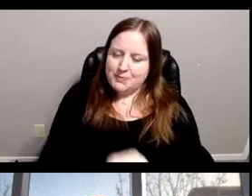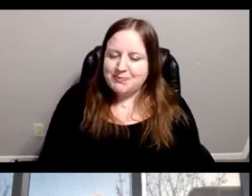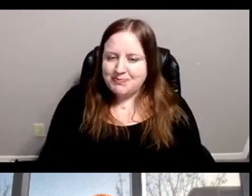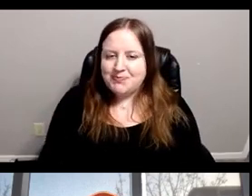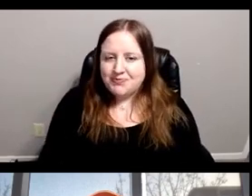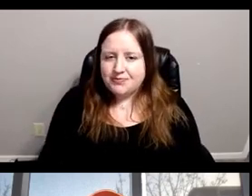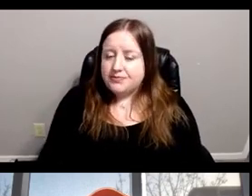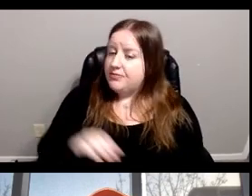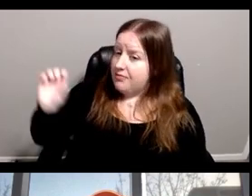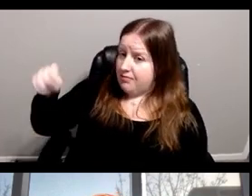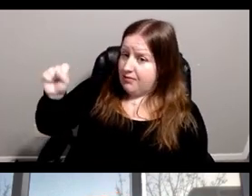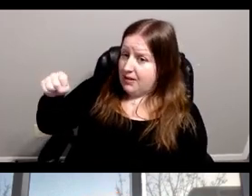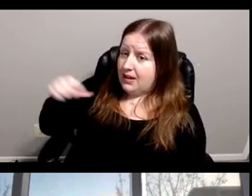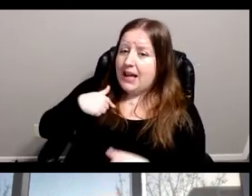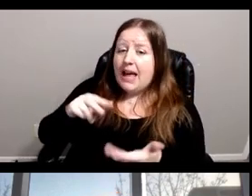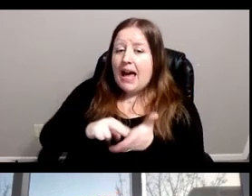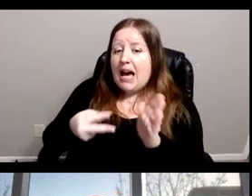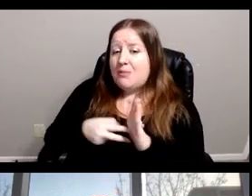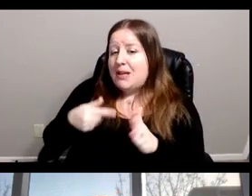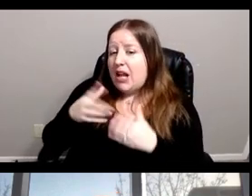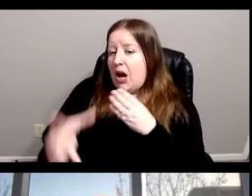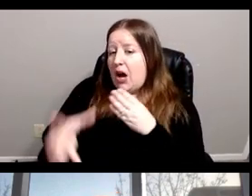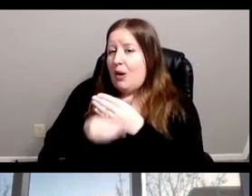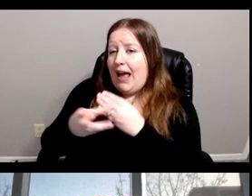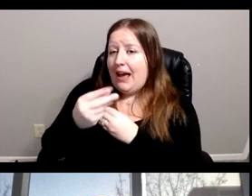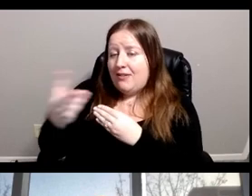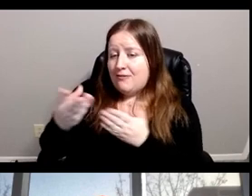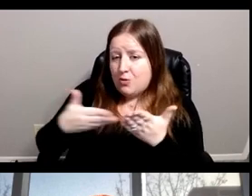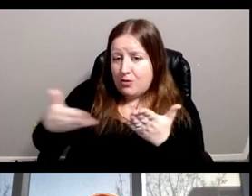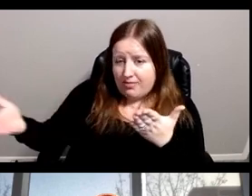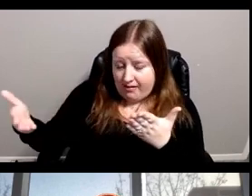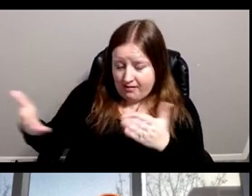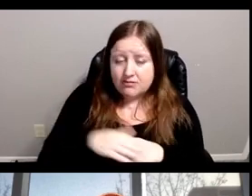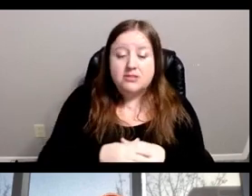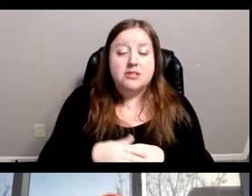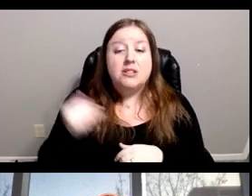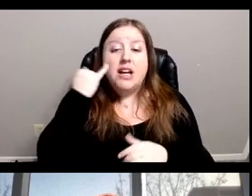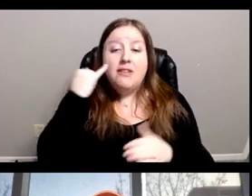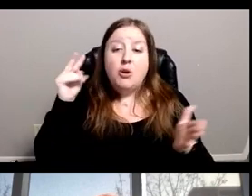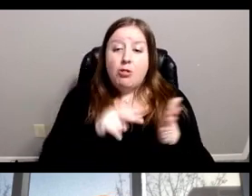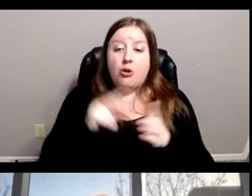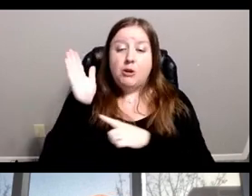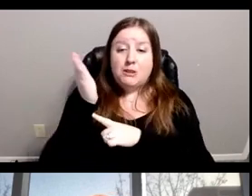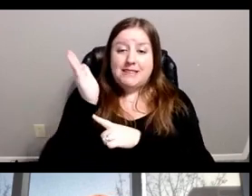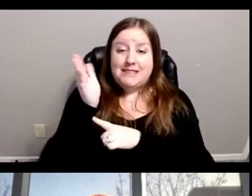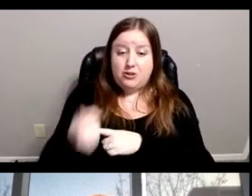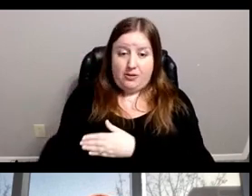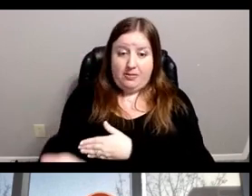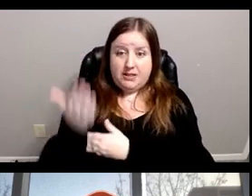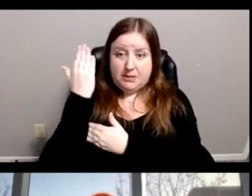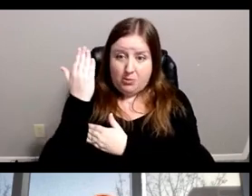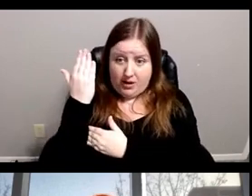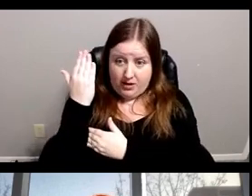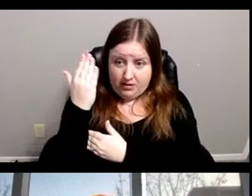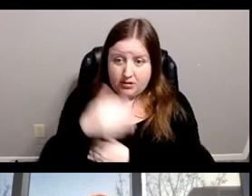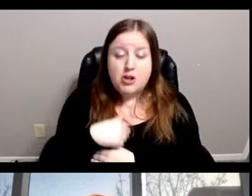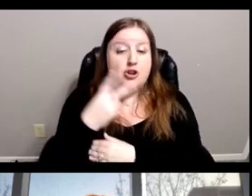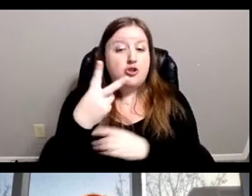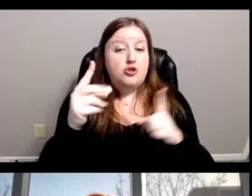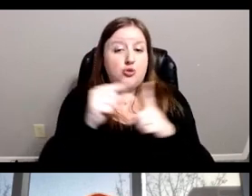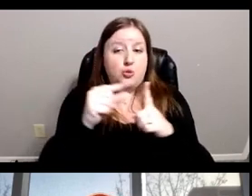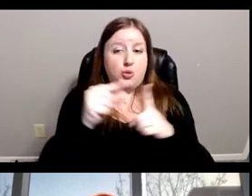Yeah, I mean, I would like to add a couple of things. If you look at the presentation this morning, there were two words,